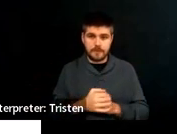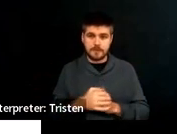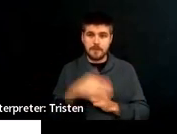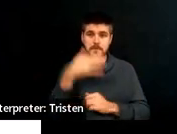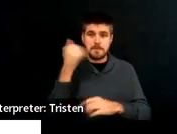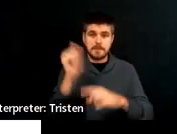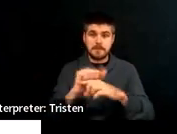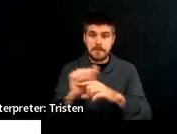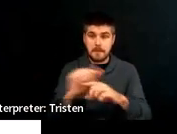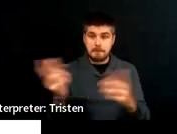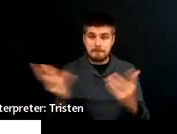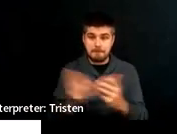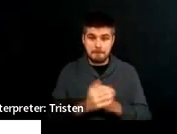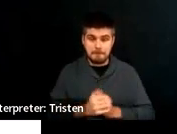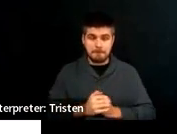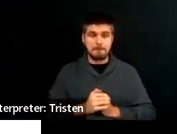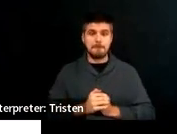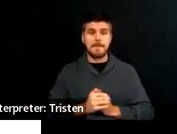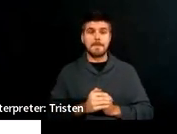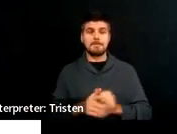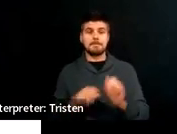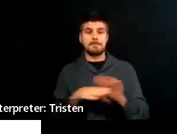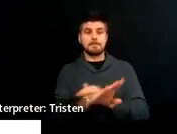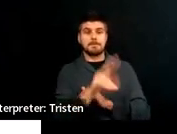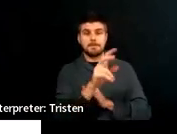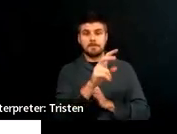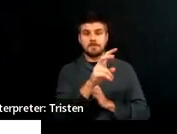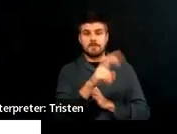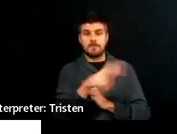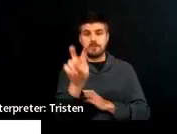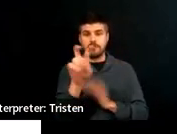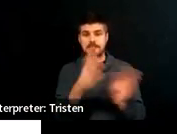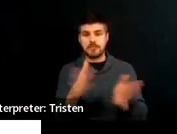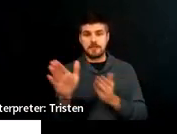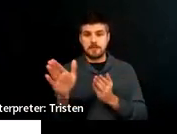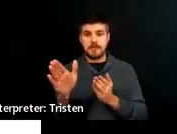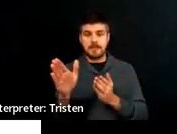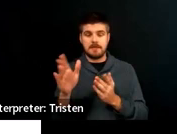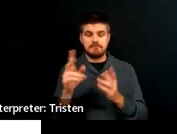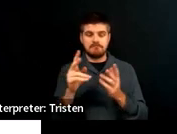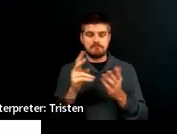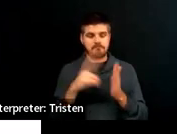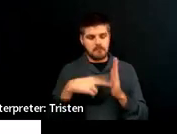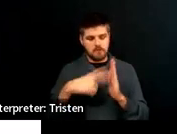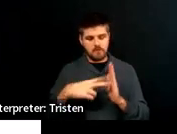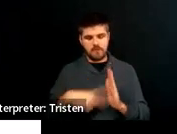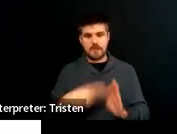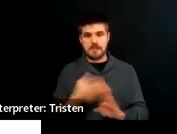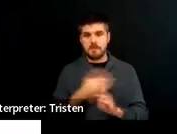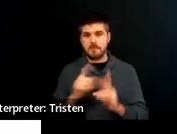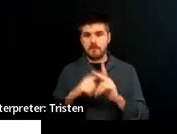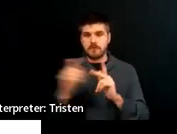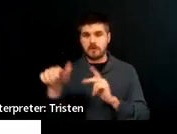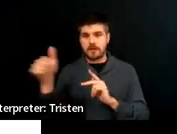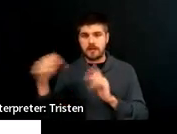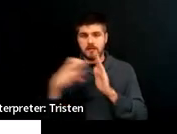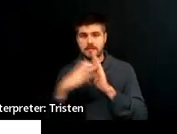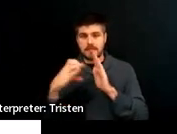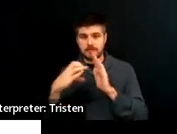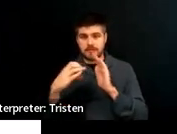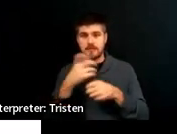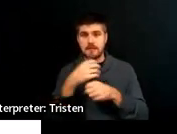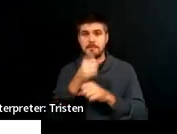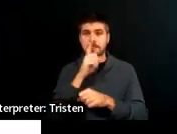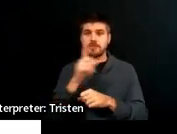would be to go to the transition plan and look through that before you get to the other sections of the IEP to make sure